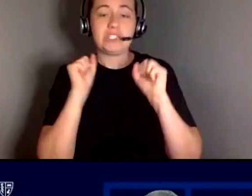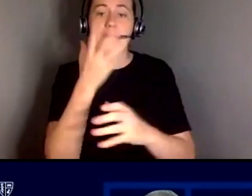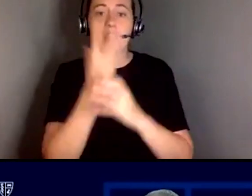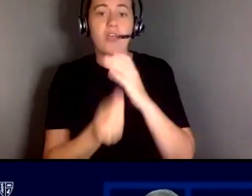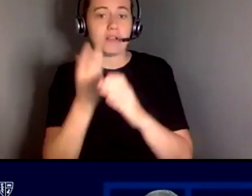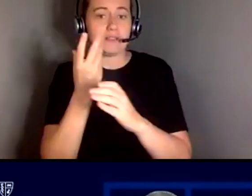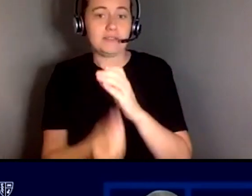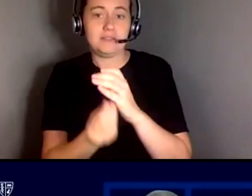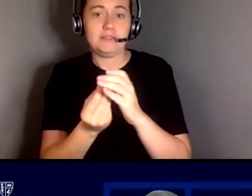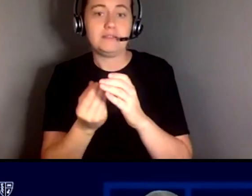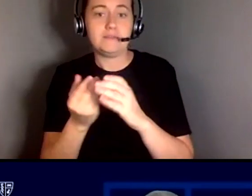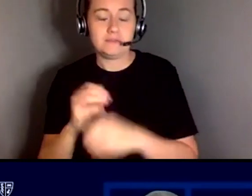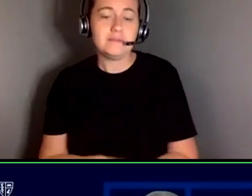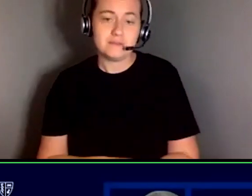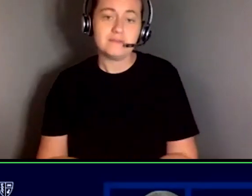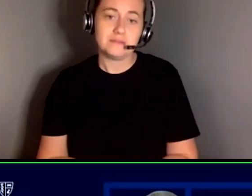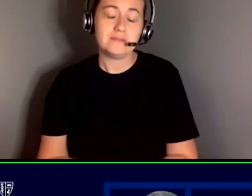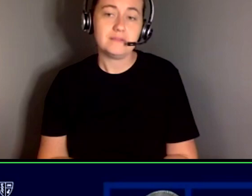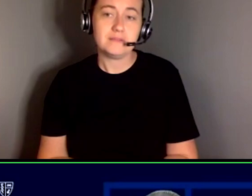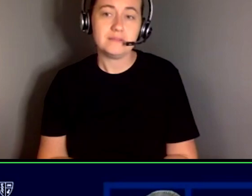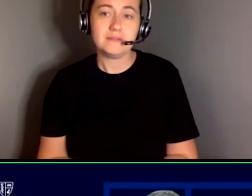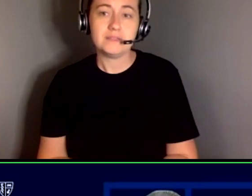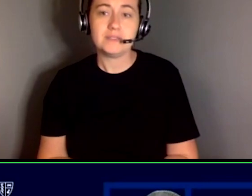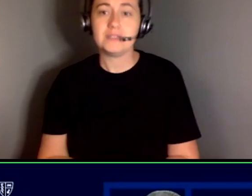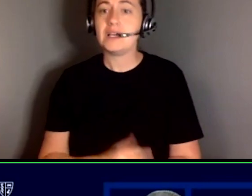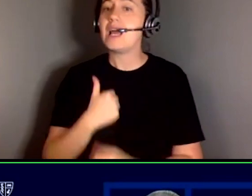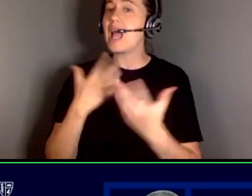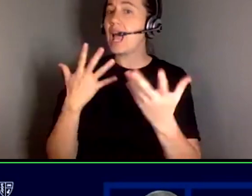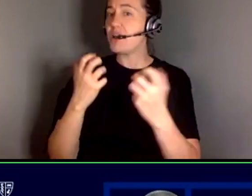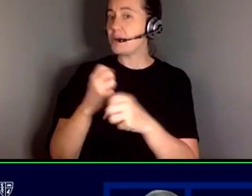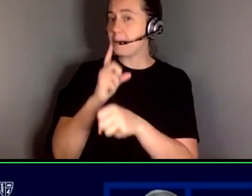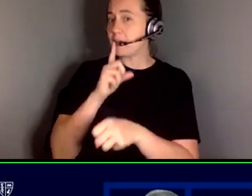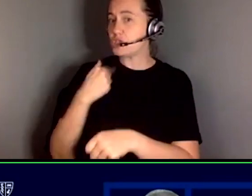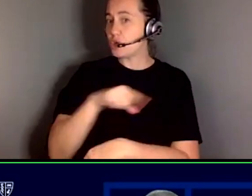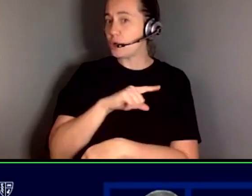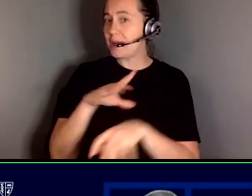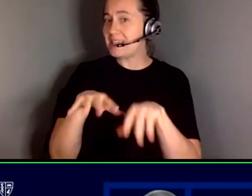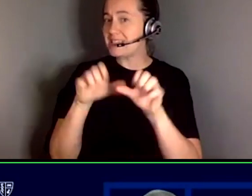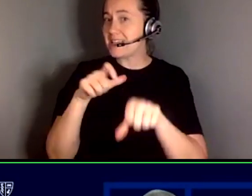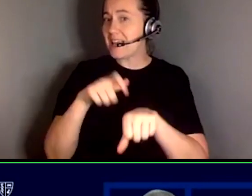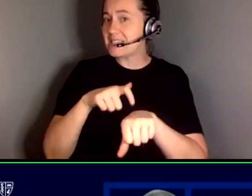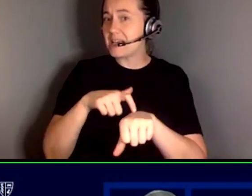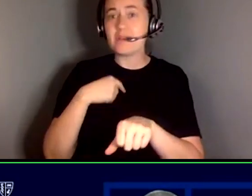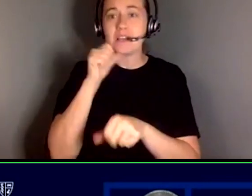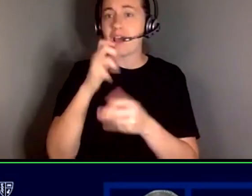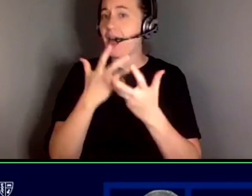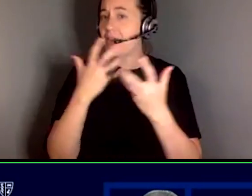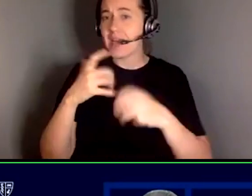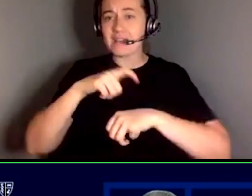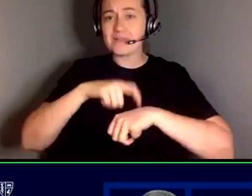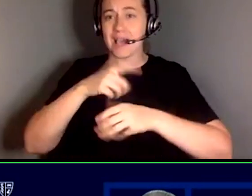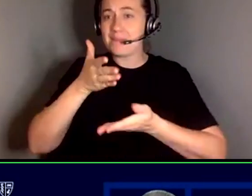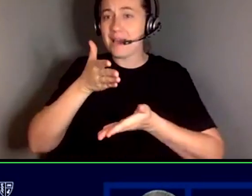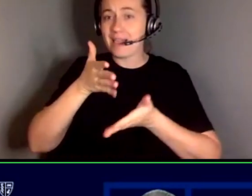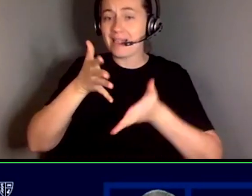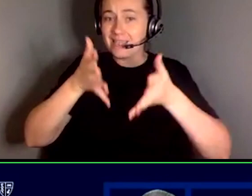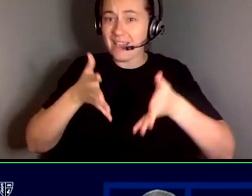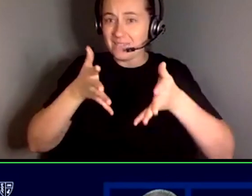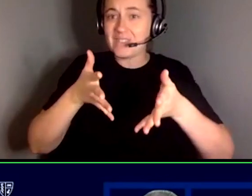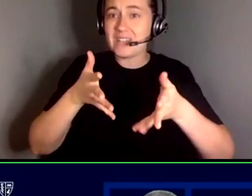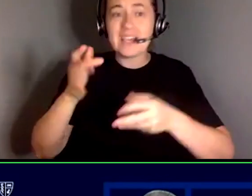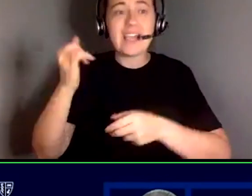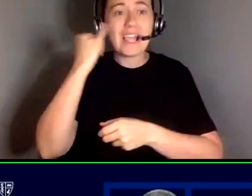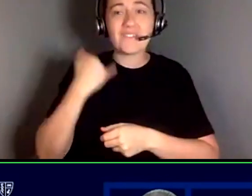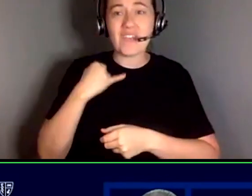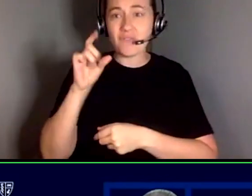i just wanted to make sure we spend a little bit of time and there's not too much time left again if folks have questions